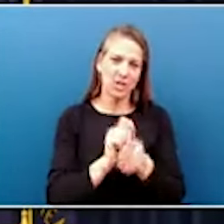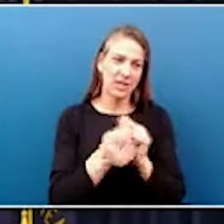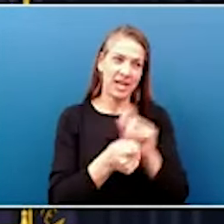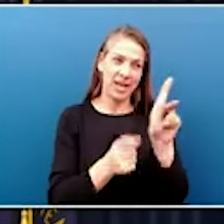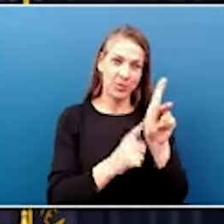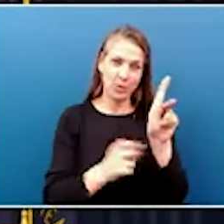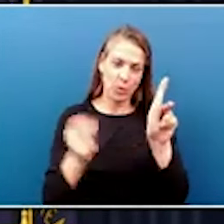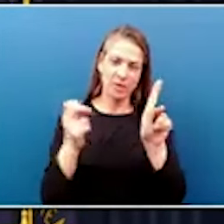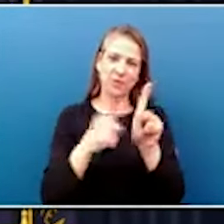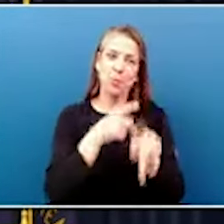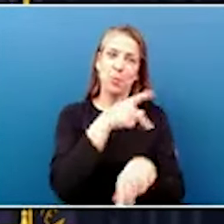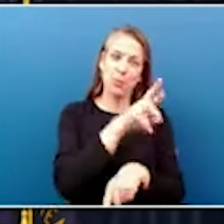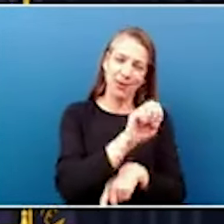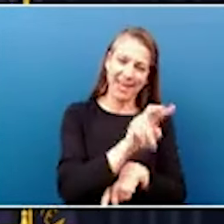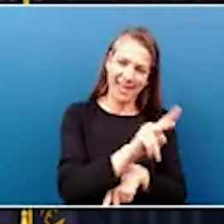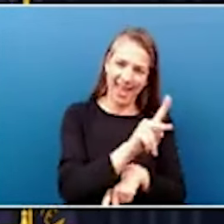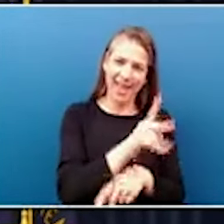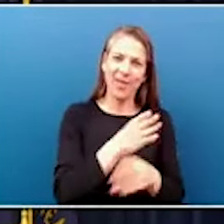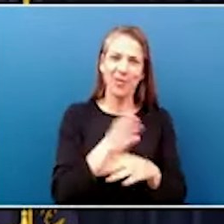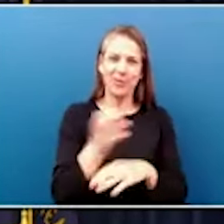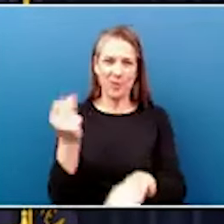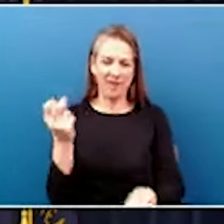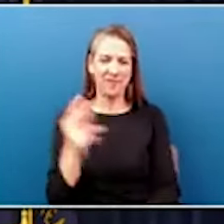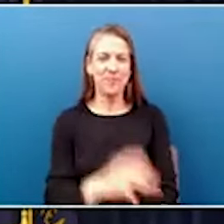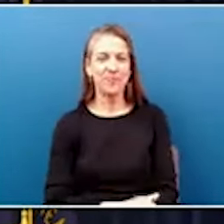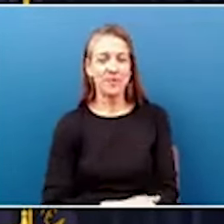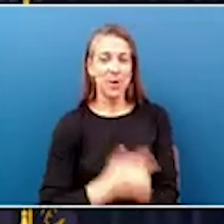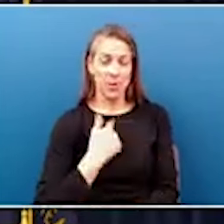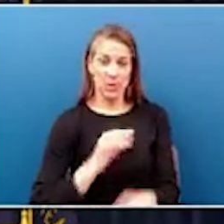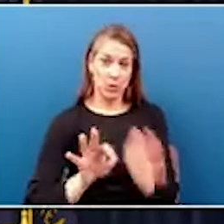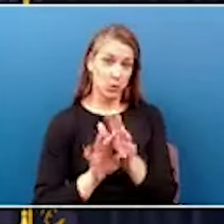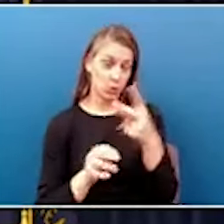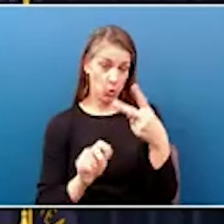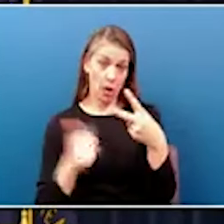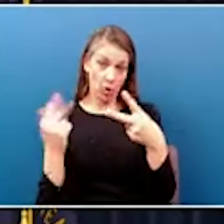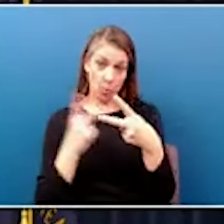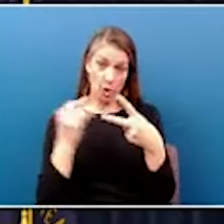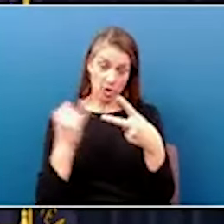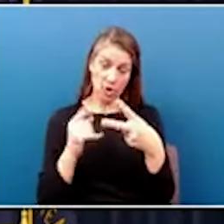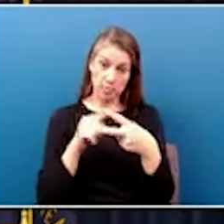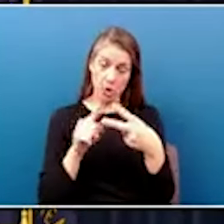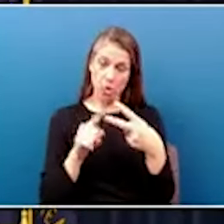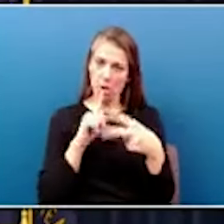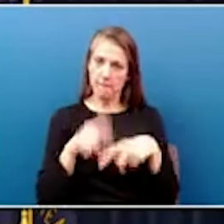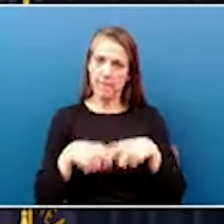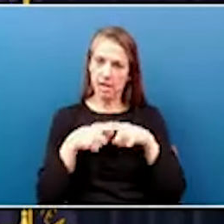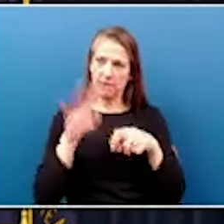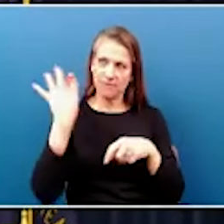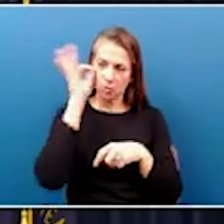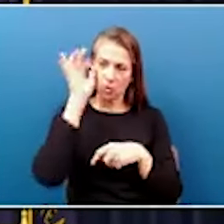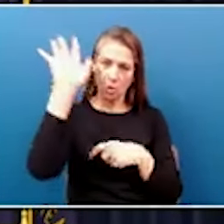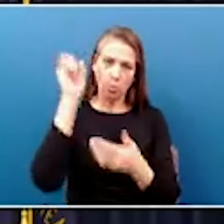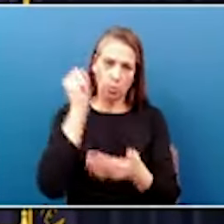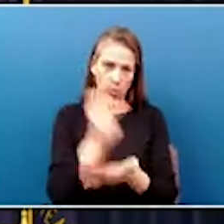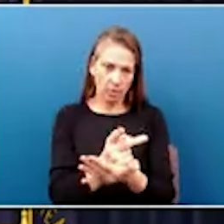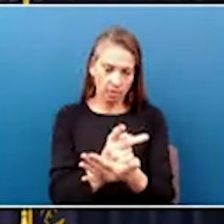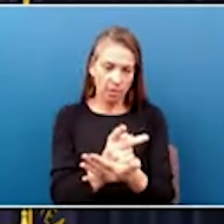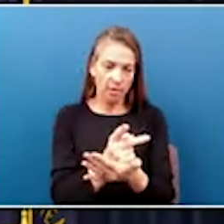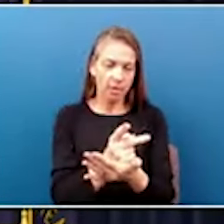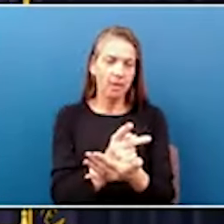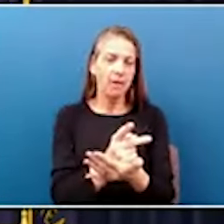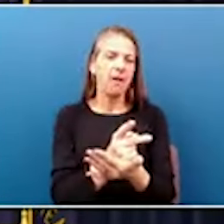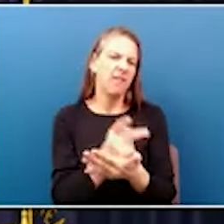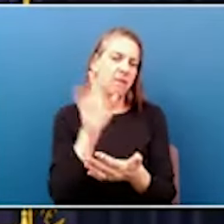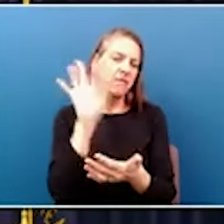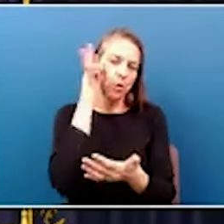-K through 12. We've also selected two more projects, both of which are pending federal approval approval of federal funding.